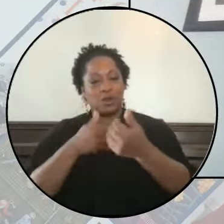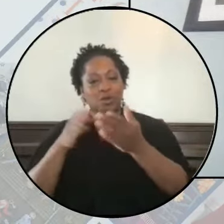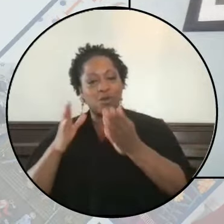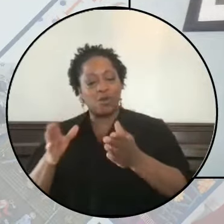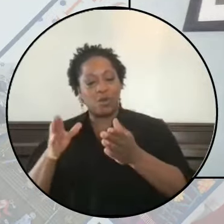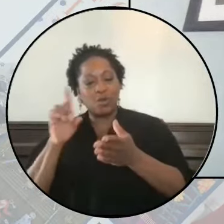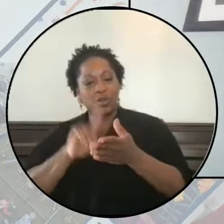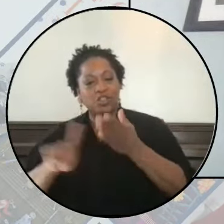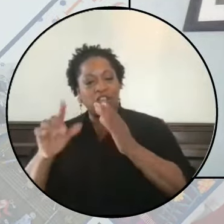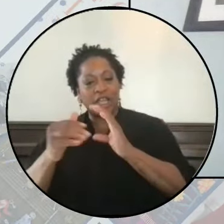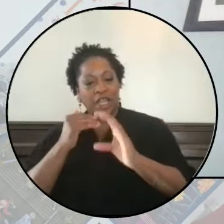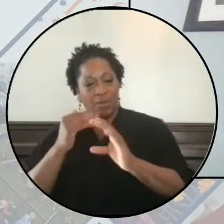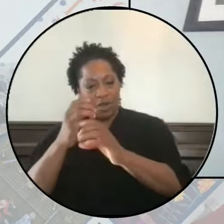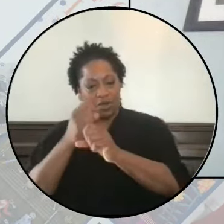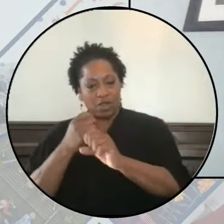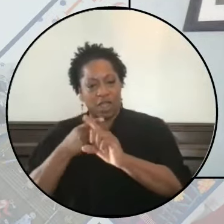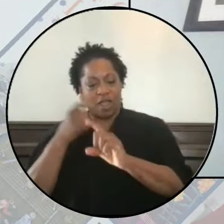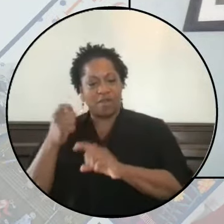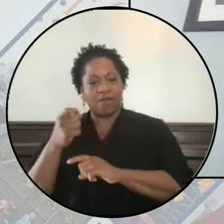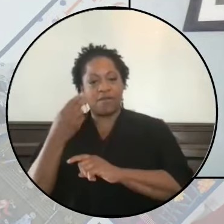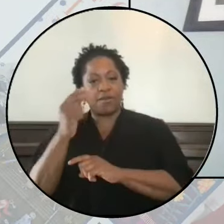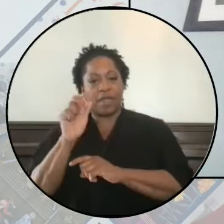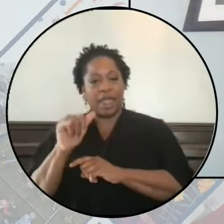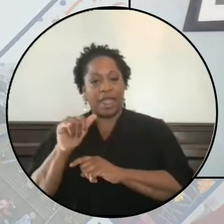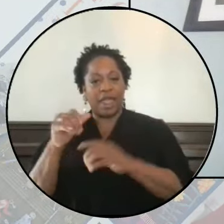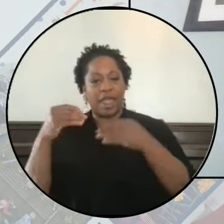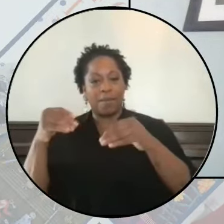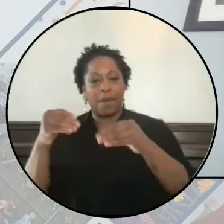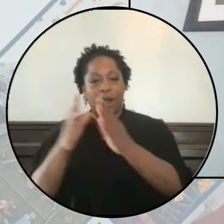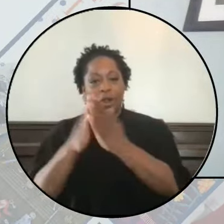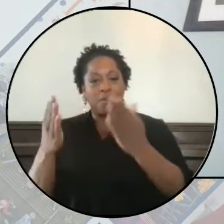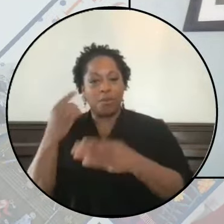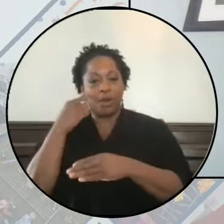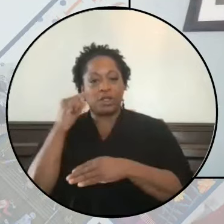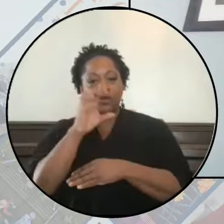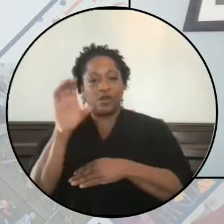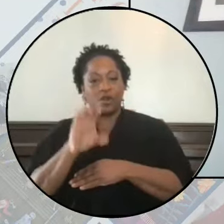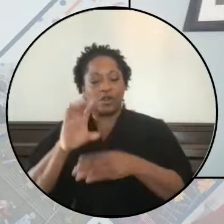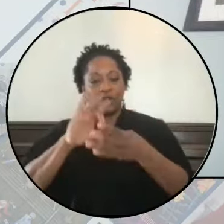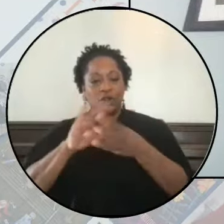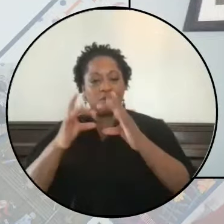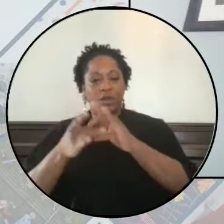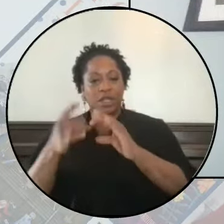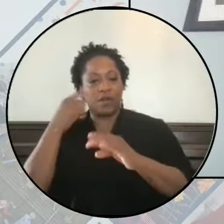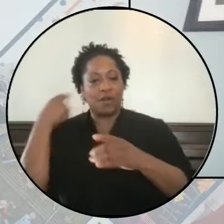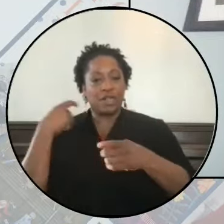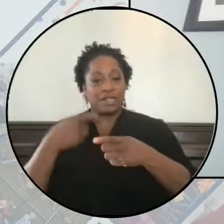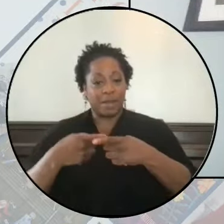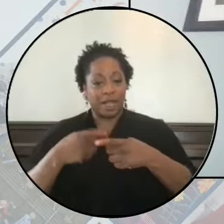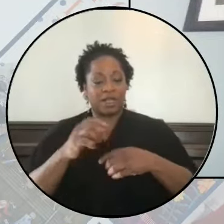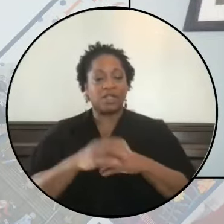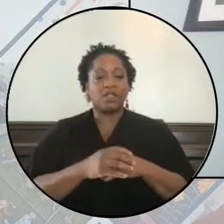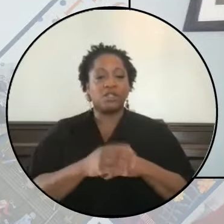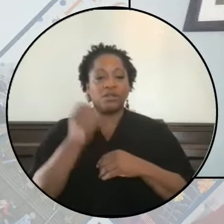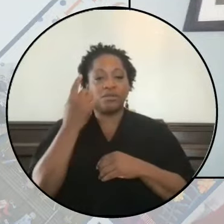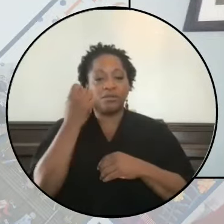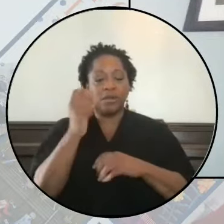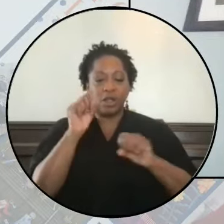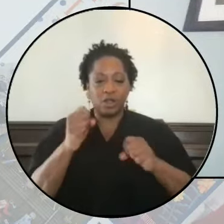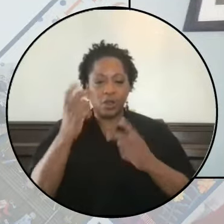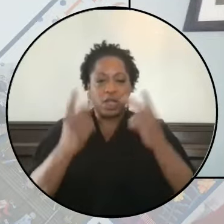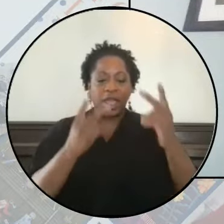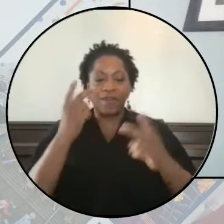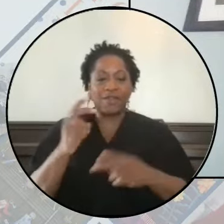Check the email that you got from Haymarket Books for the Zoom link for Spanish. You could also visit